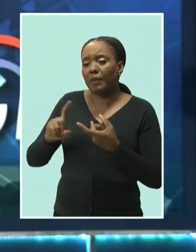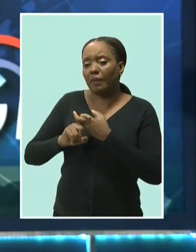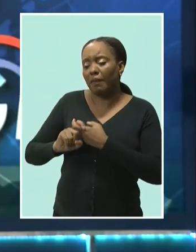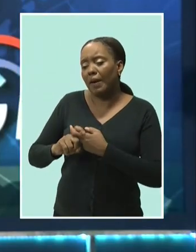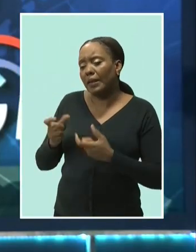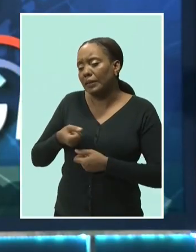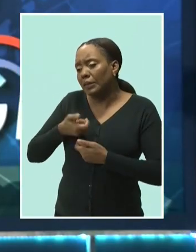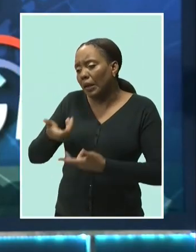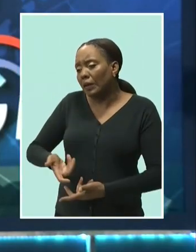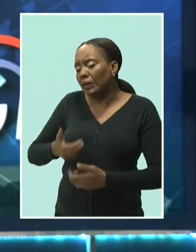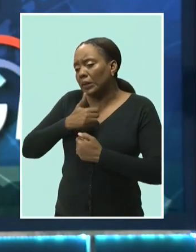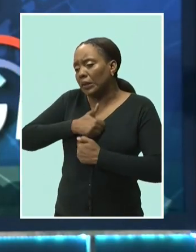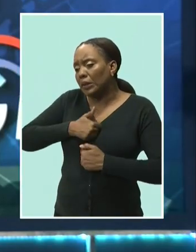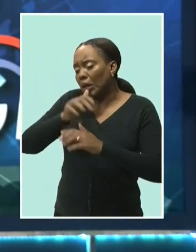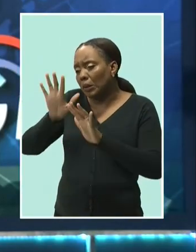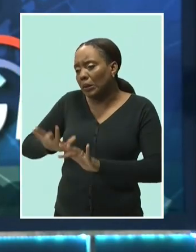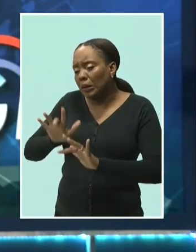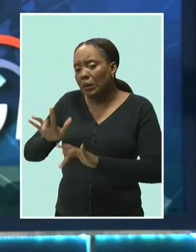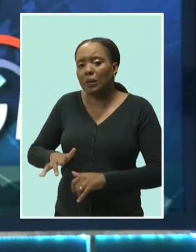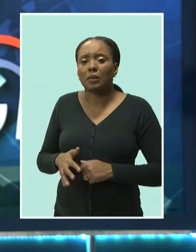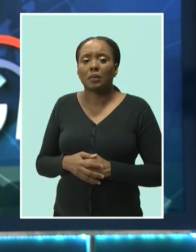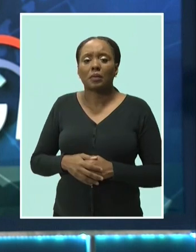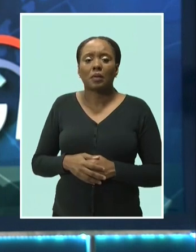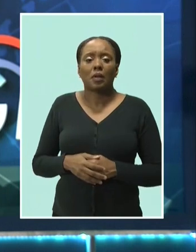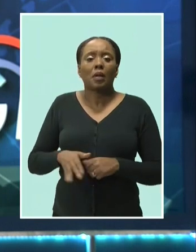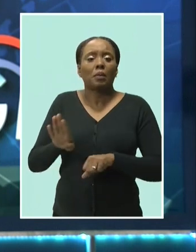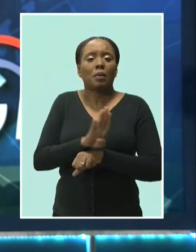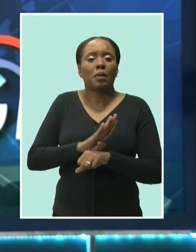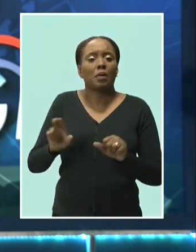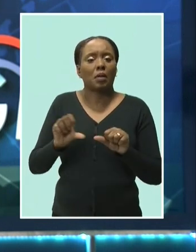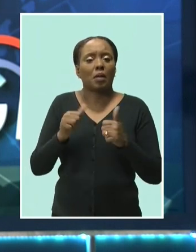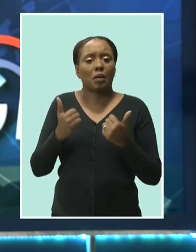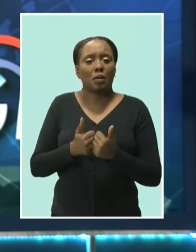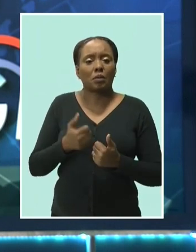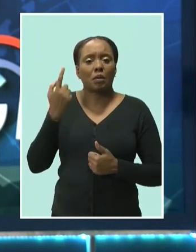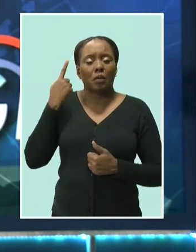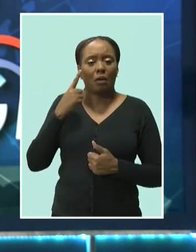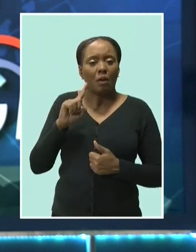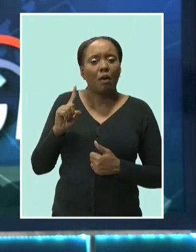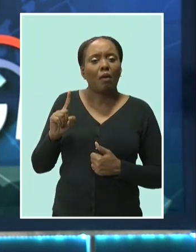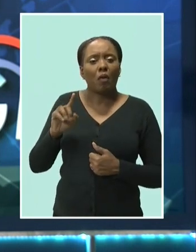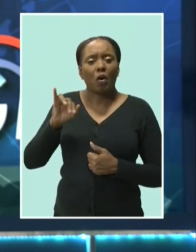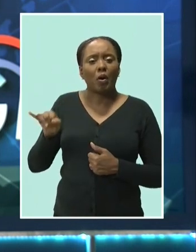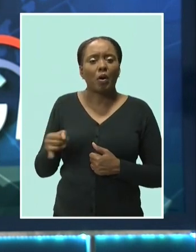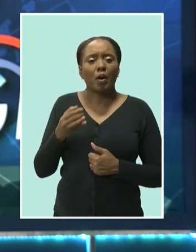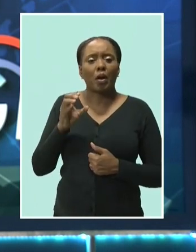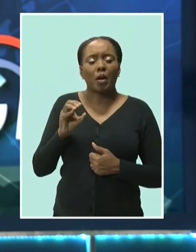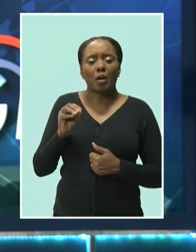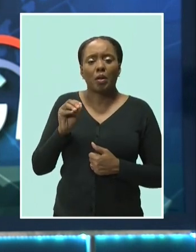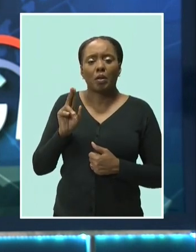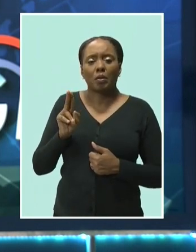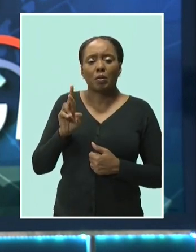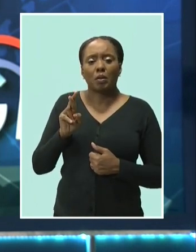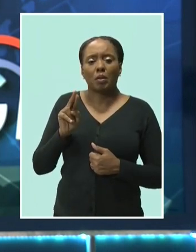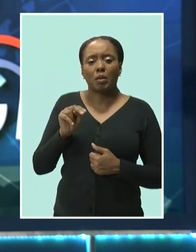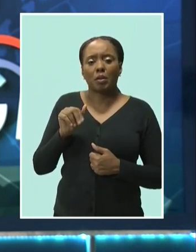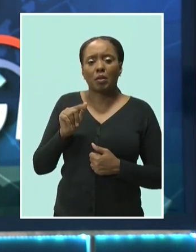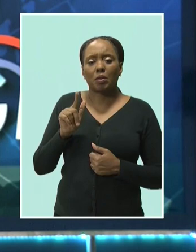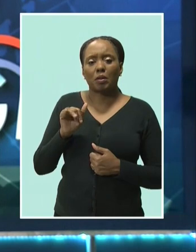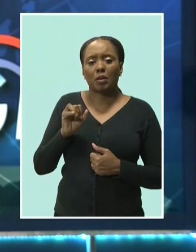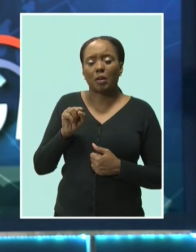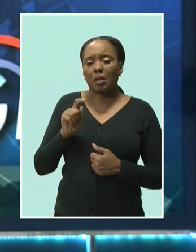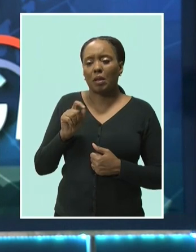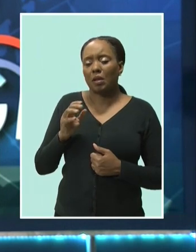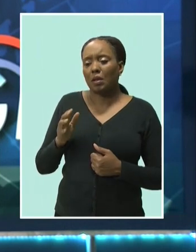The Barbados Association of Journalists and Media Workers, Barjam, has also been paying tribute to Fort. Barjam President